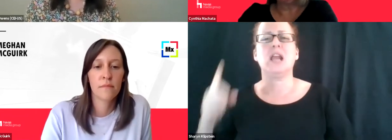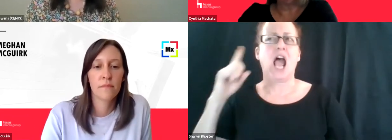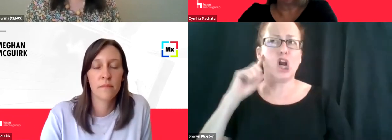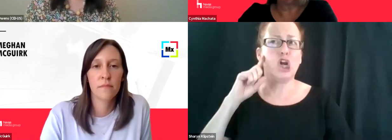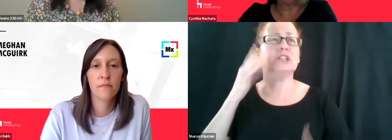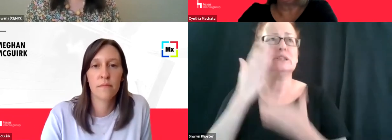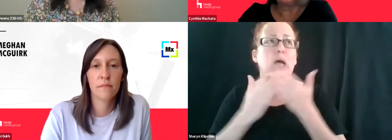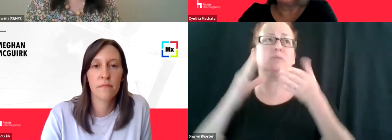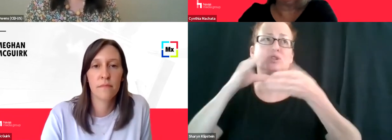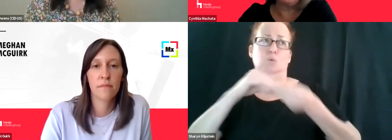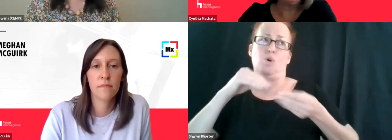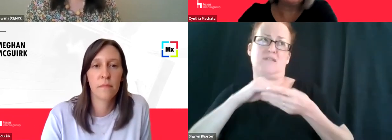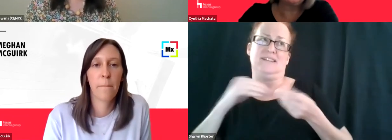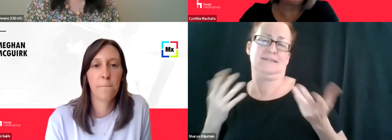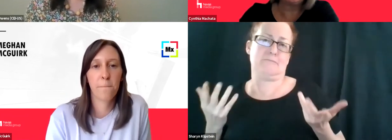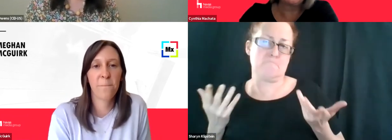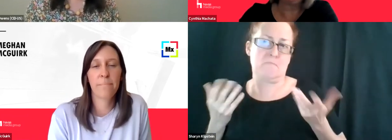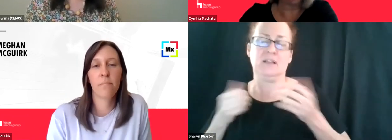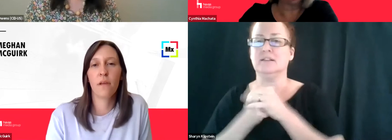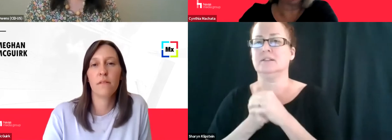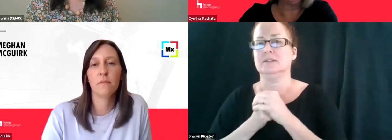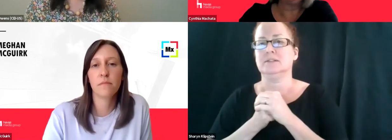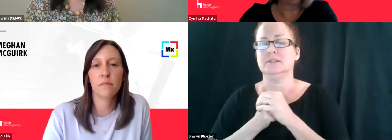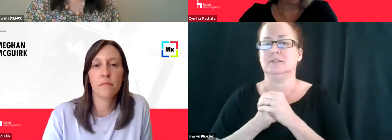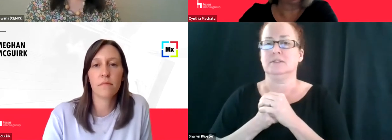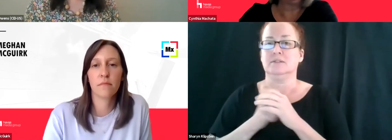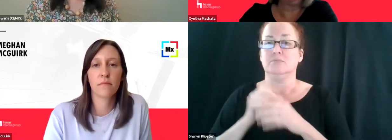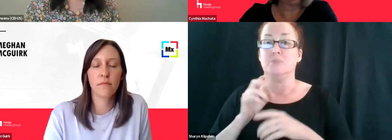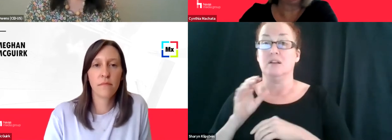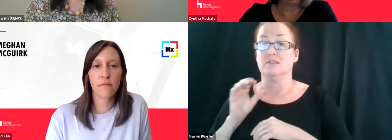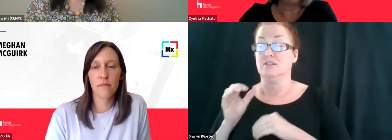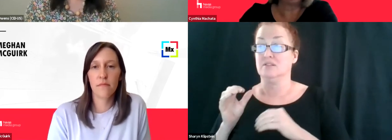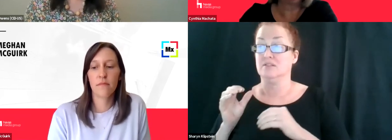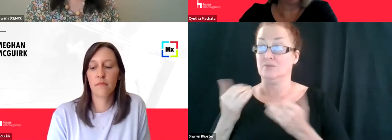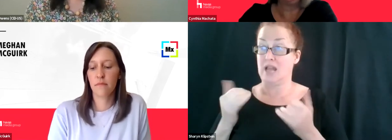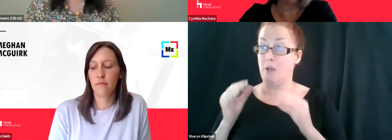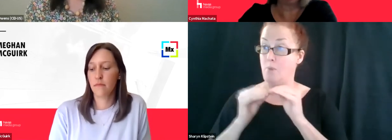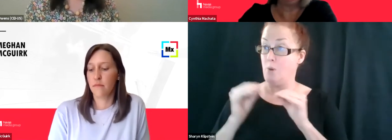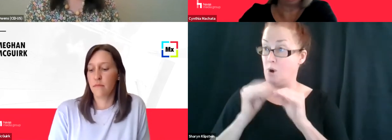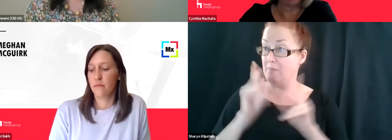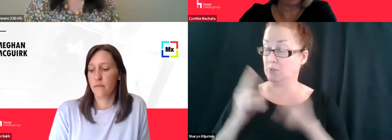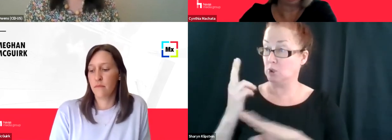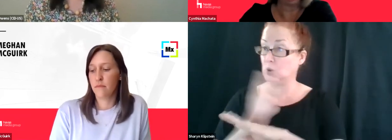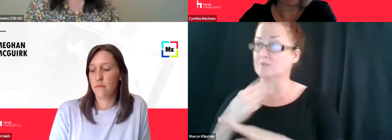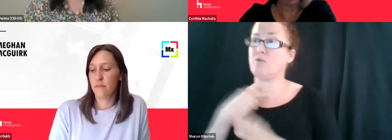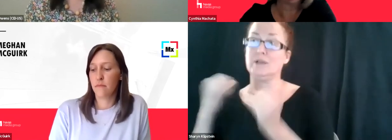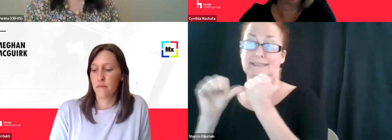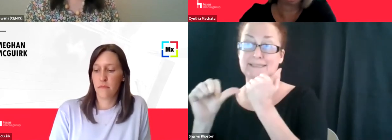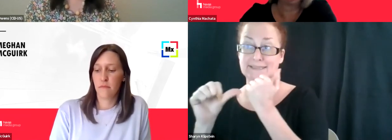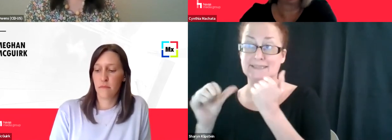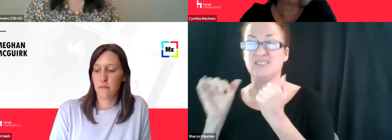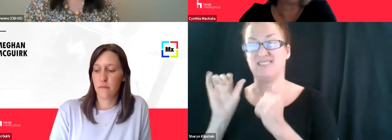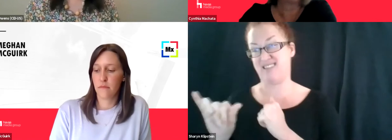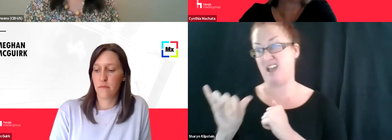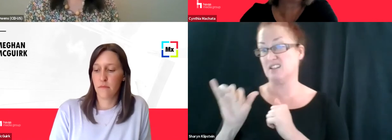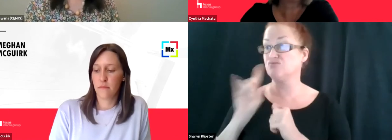stories. So I probably as, as the rise of, of voice assistance, um, continues, because it is continuing. Um, I'm sure